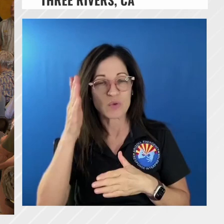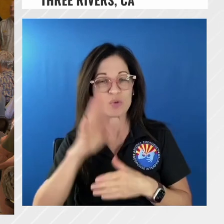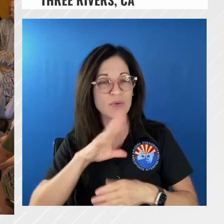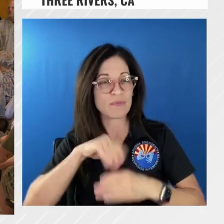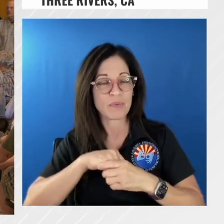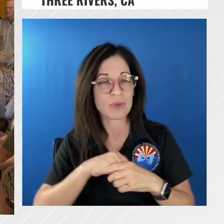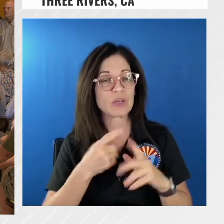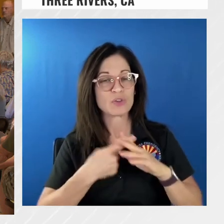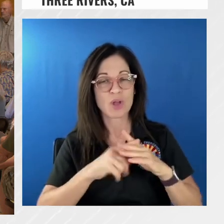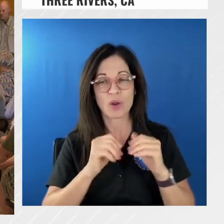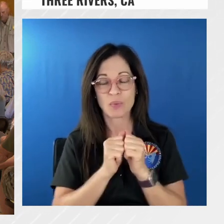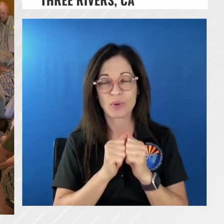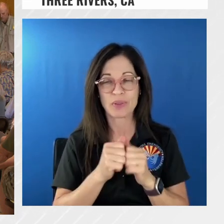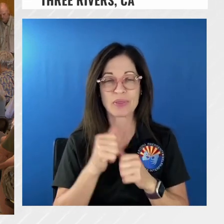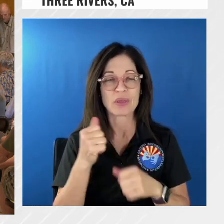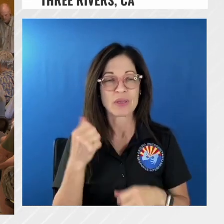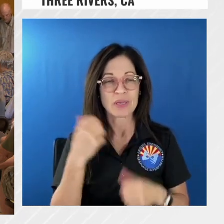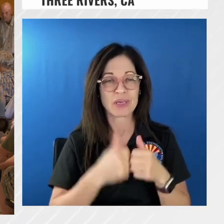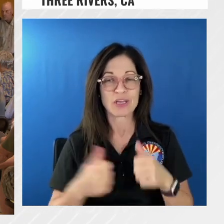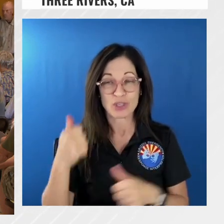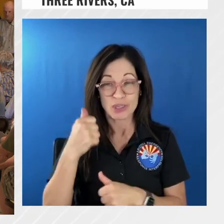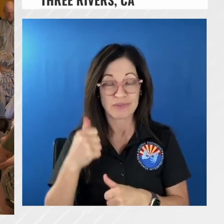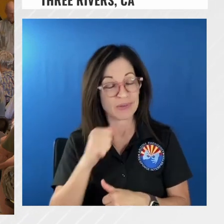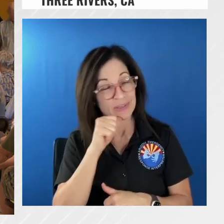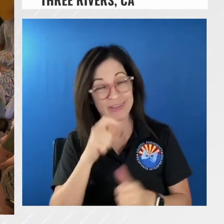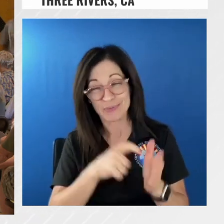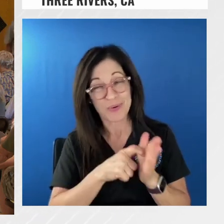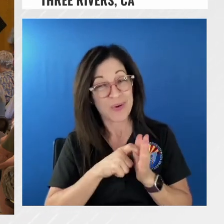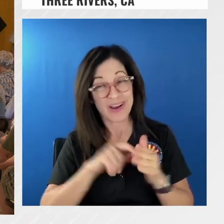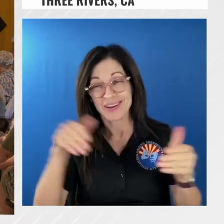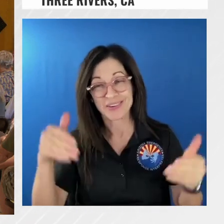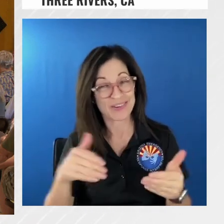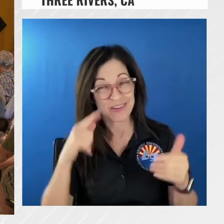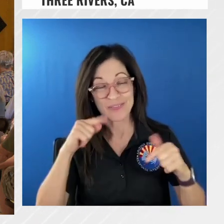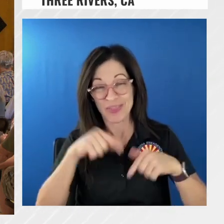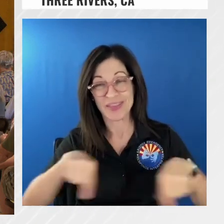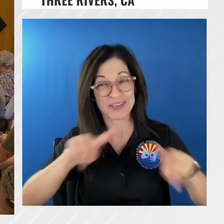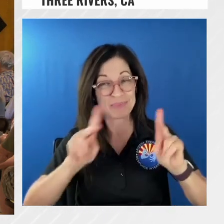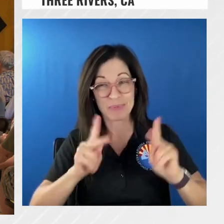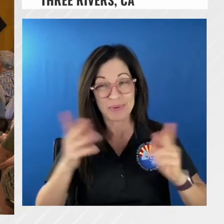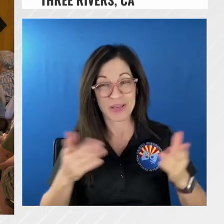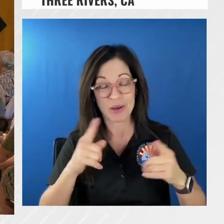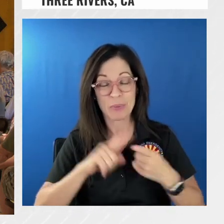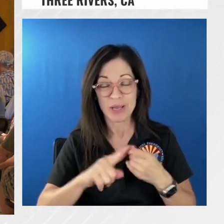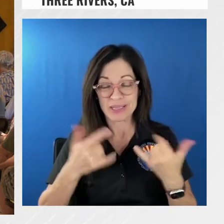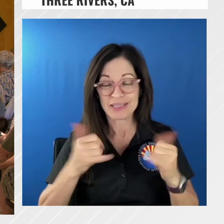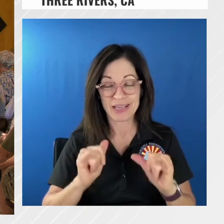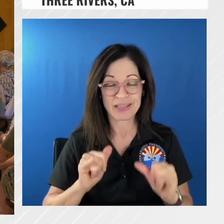to start with chief needs no introduction to this crowd i know but uh chief charlie norman